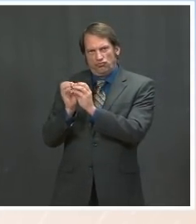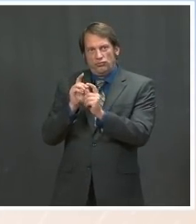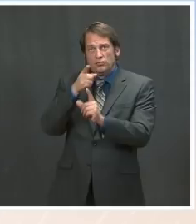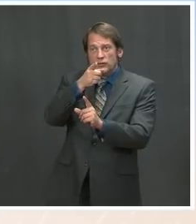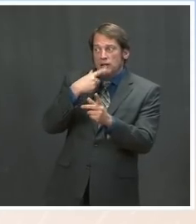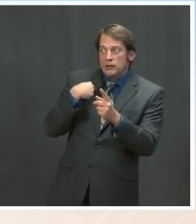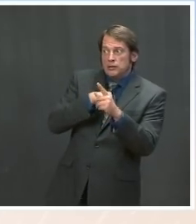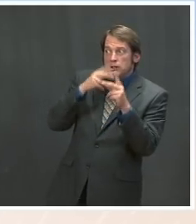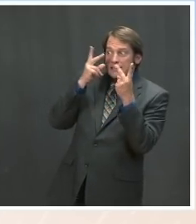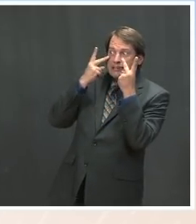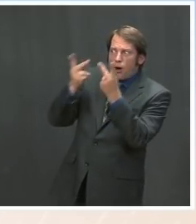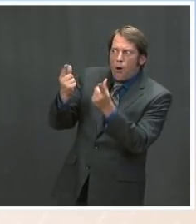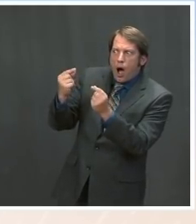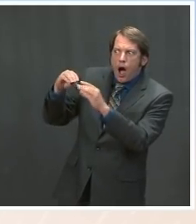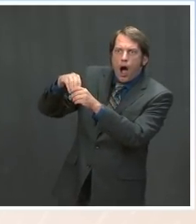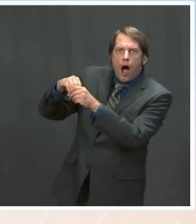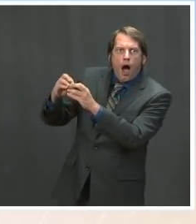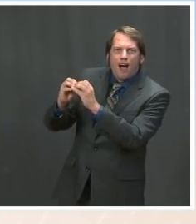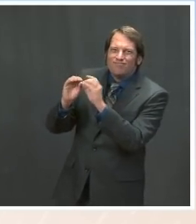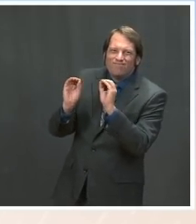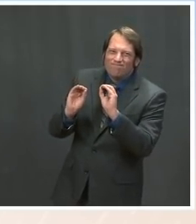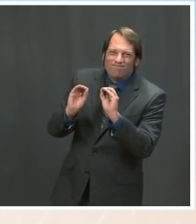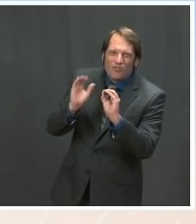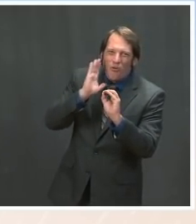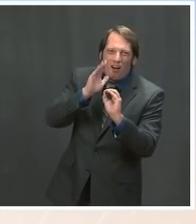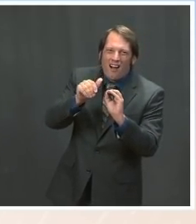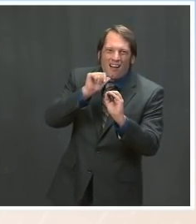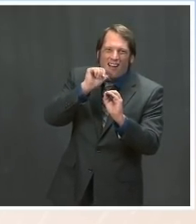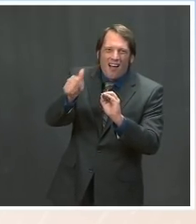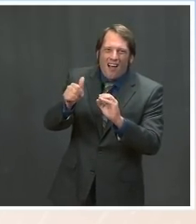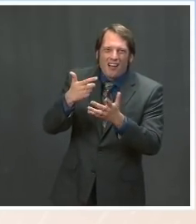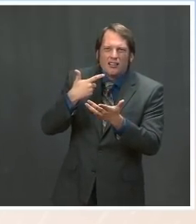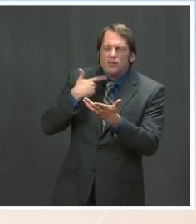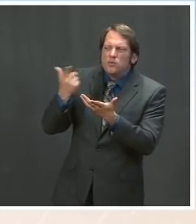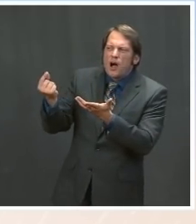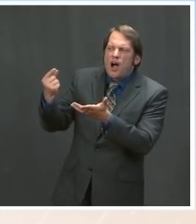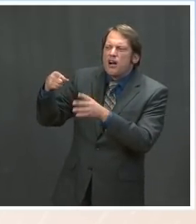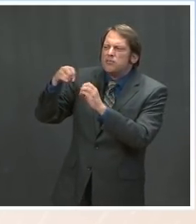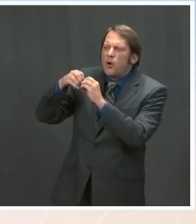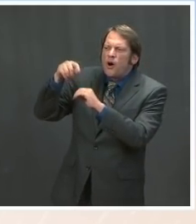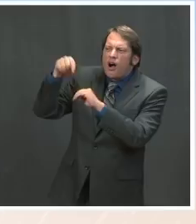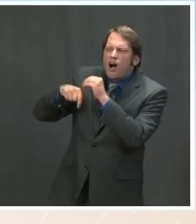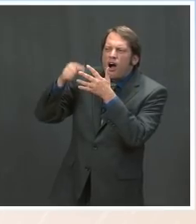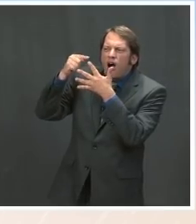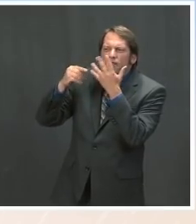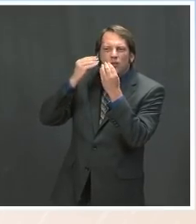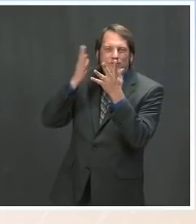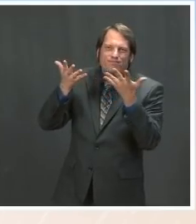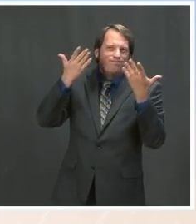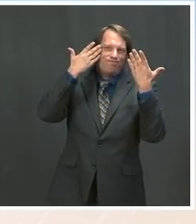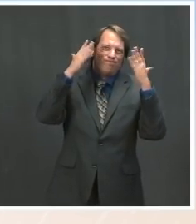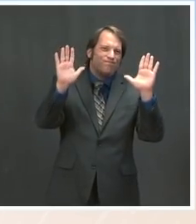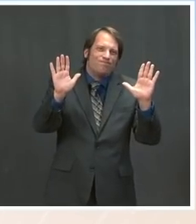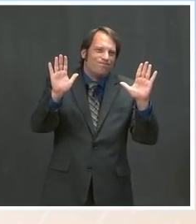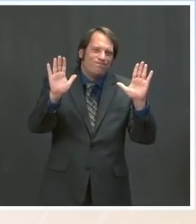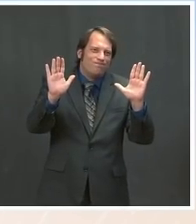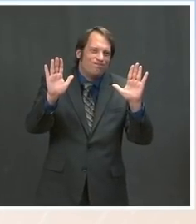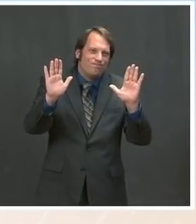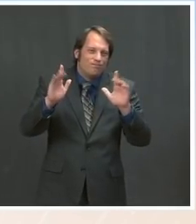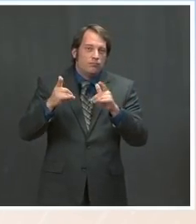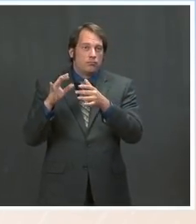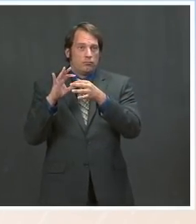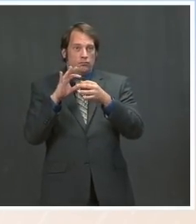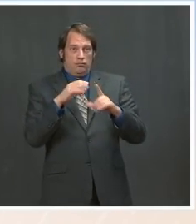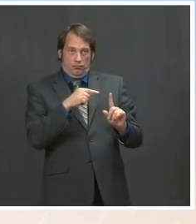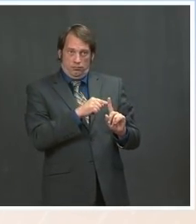to restate that. We, what I can say is, broadly speaking, we are in touch with mayors, governors, local authorities.